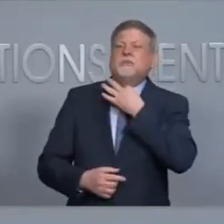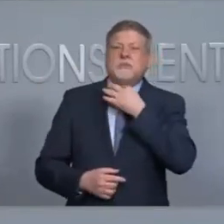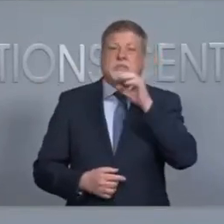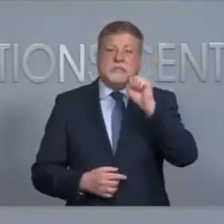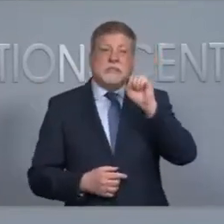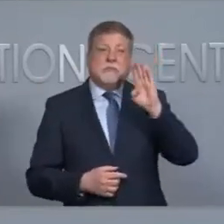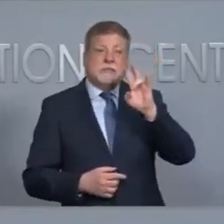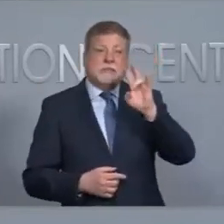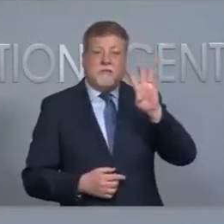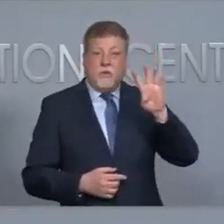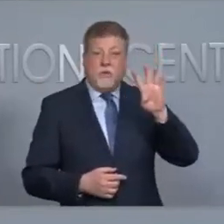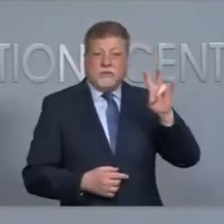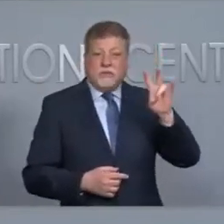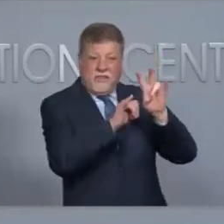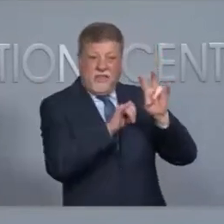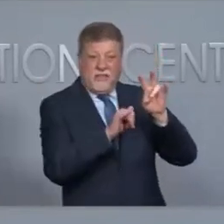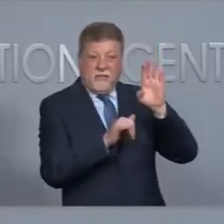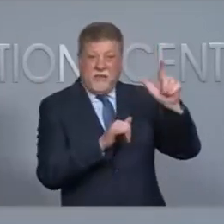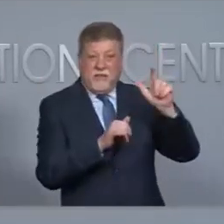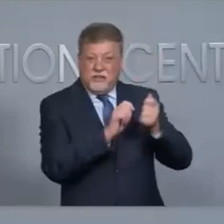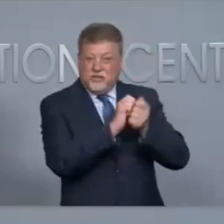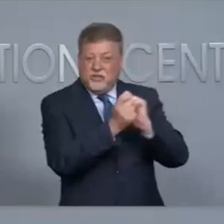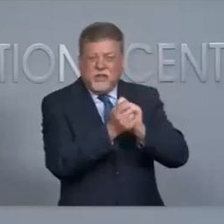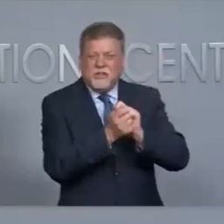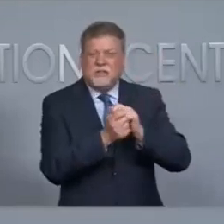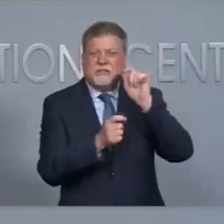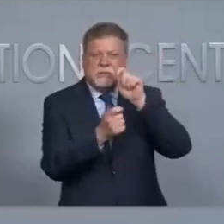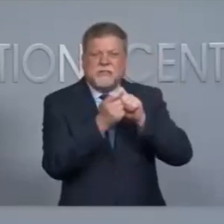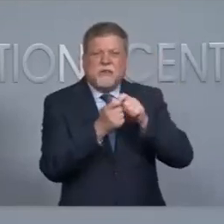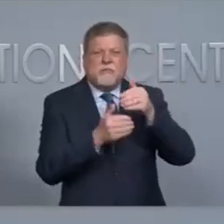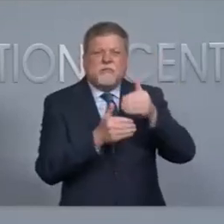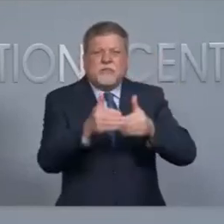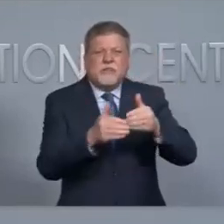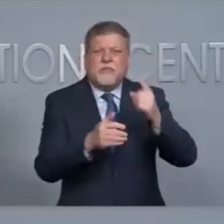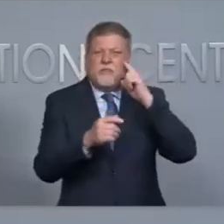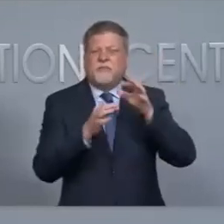Bill 747 change that process to delay